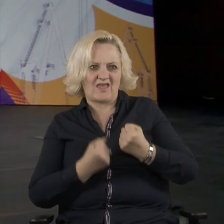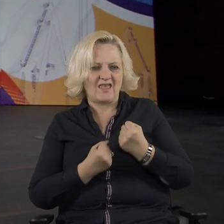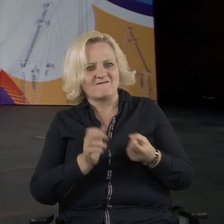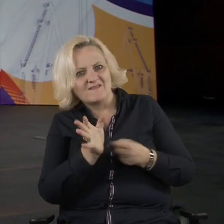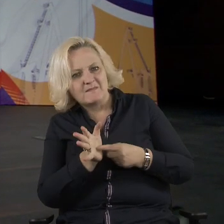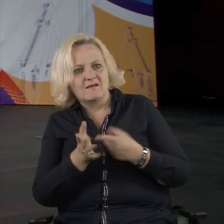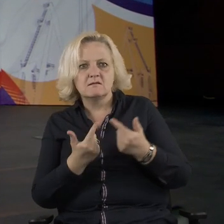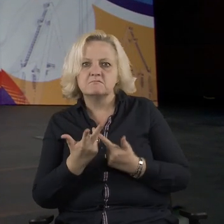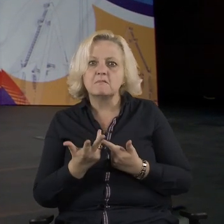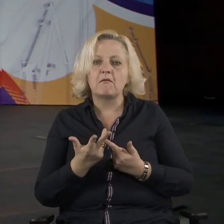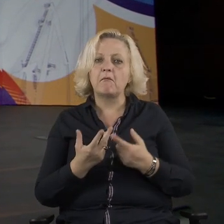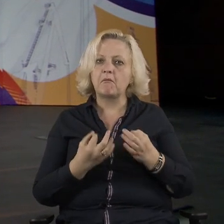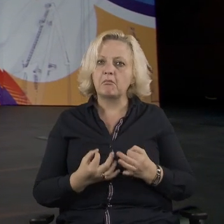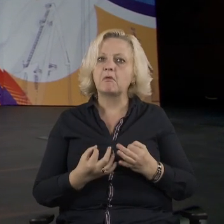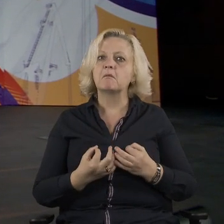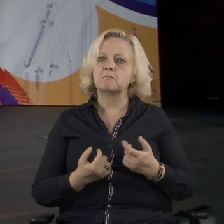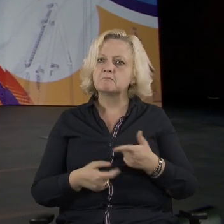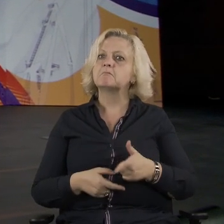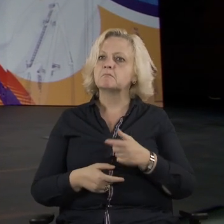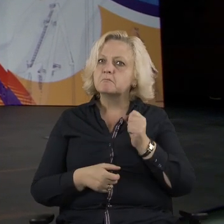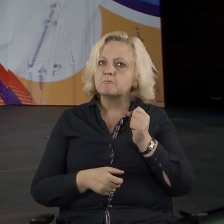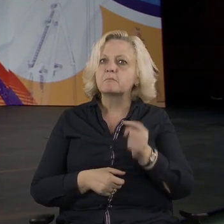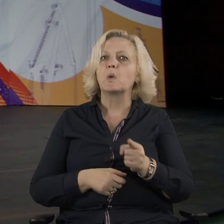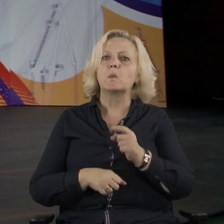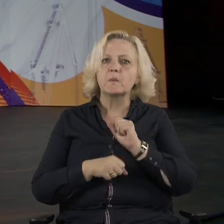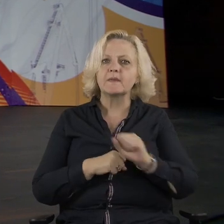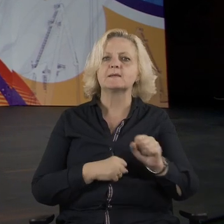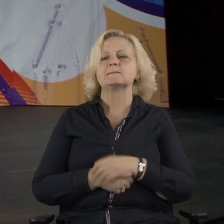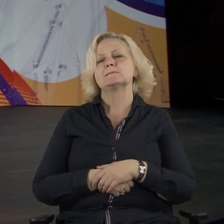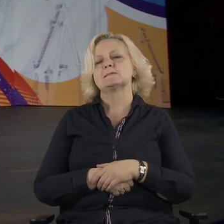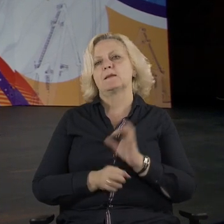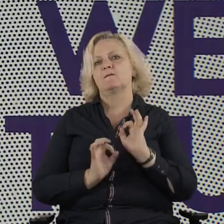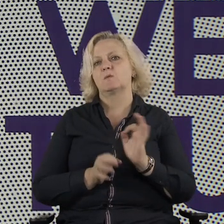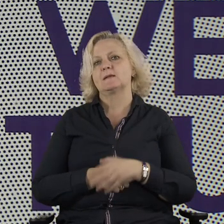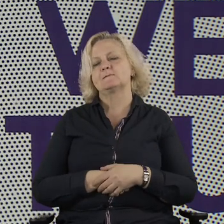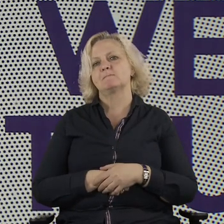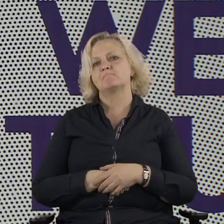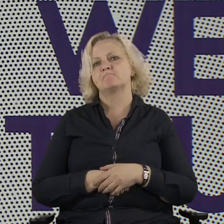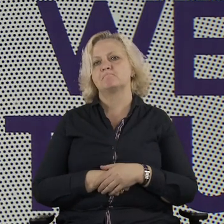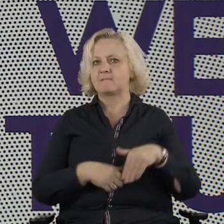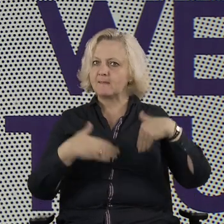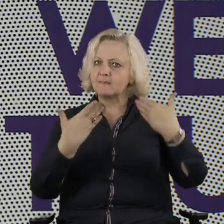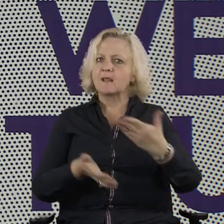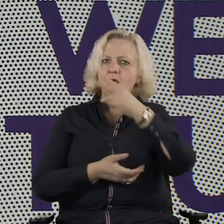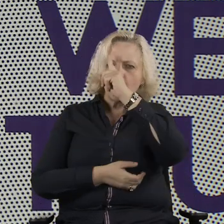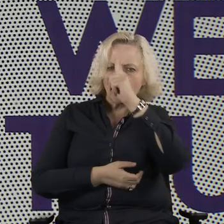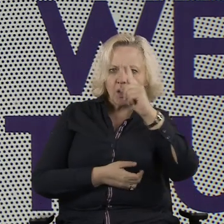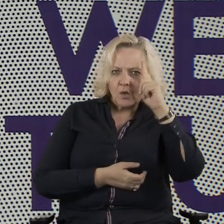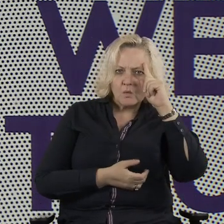we provided people with clear incentives to